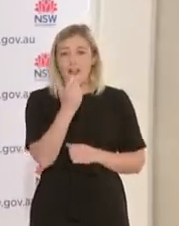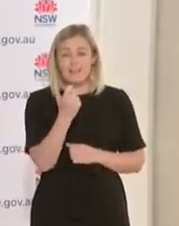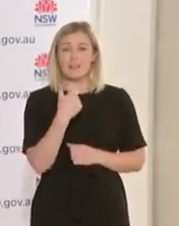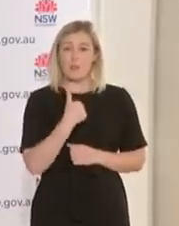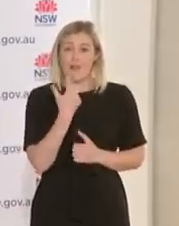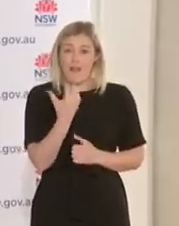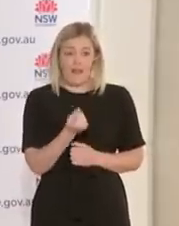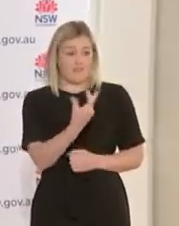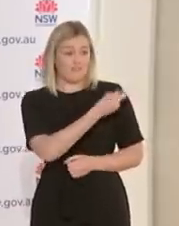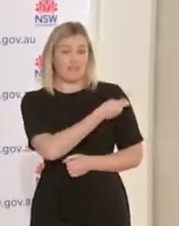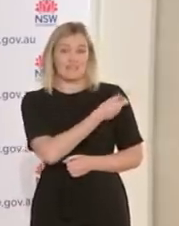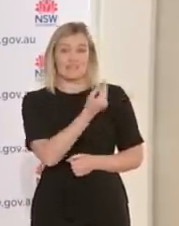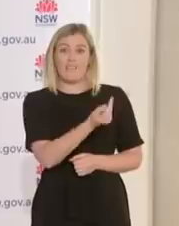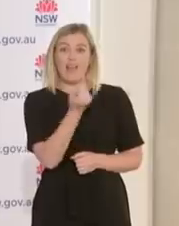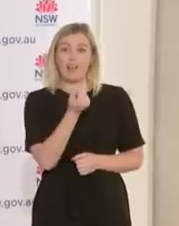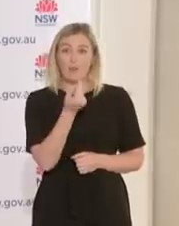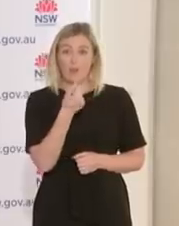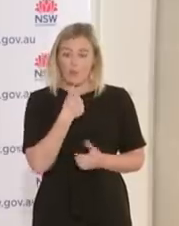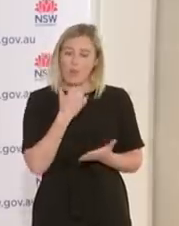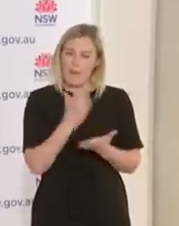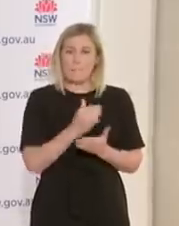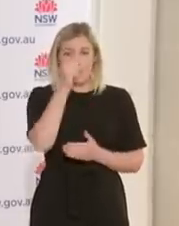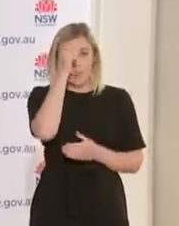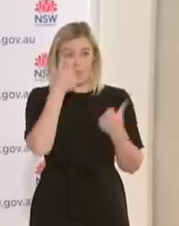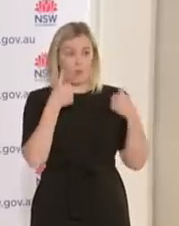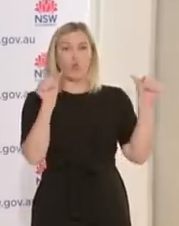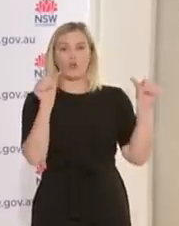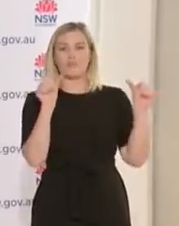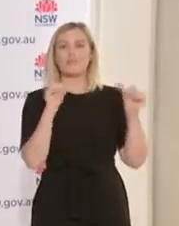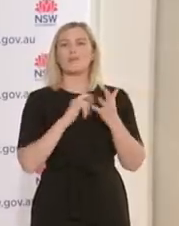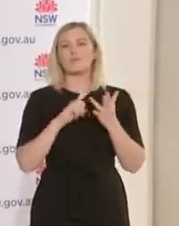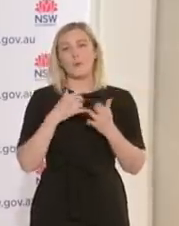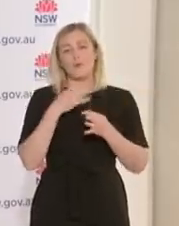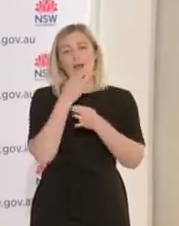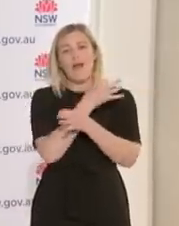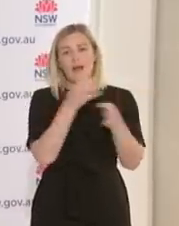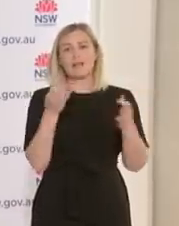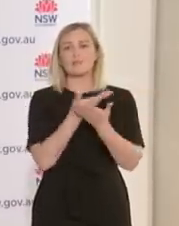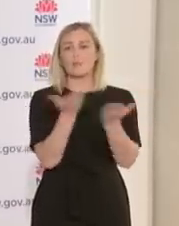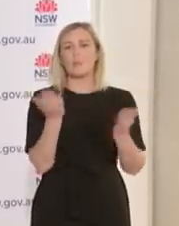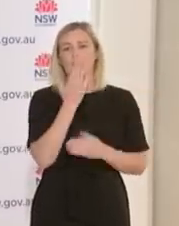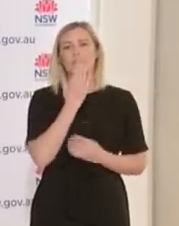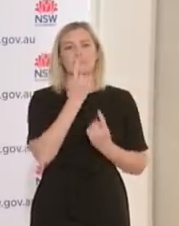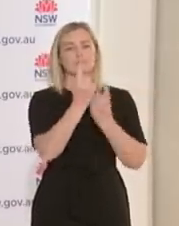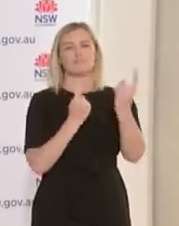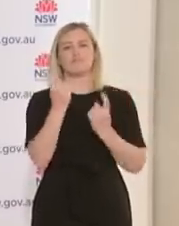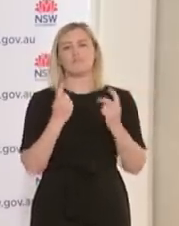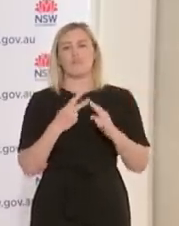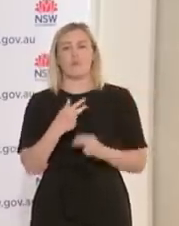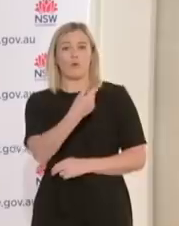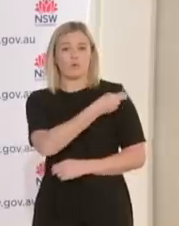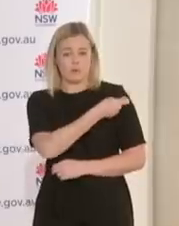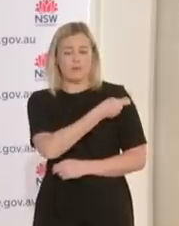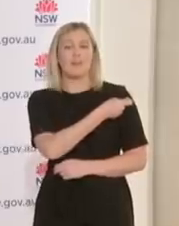and I just urge everyone in the community to come forward to their first dose and then follow that up by their second dose